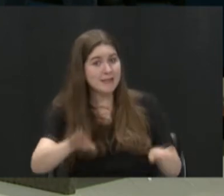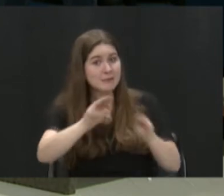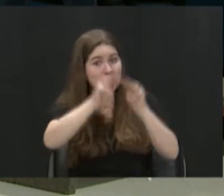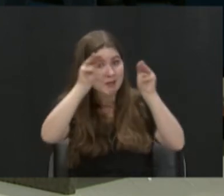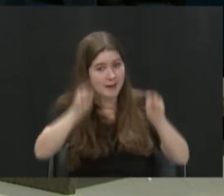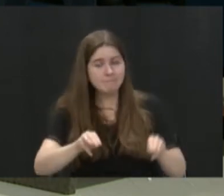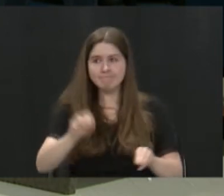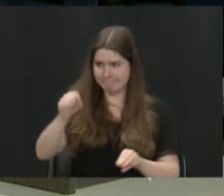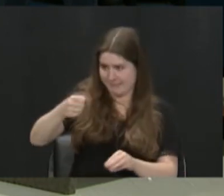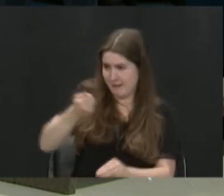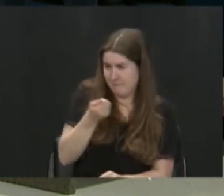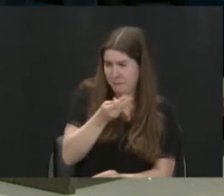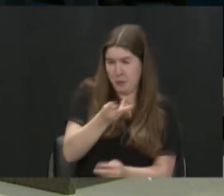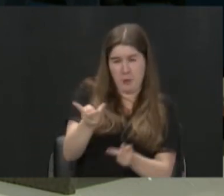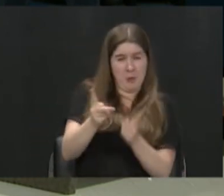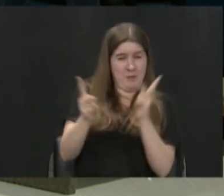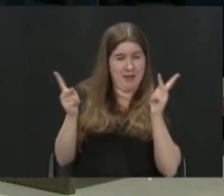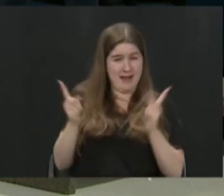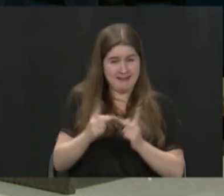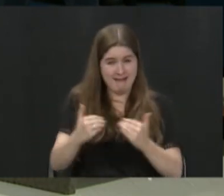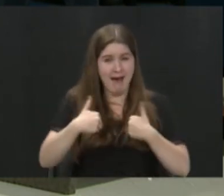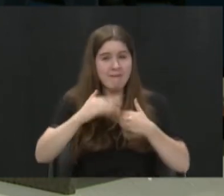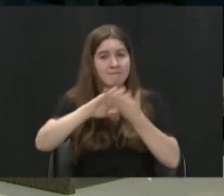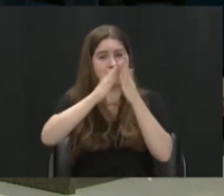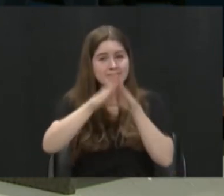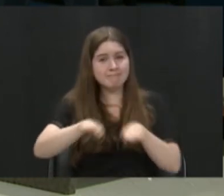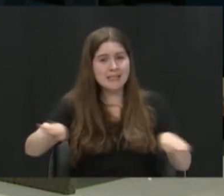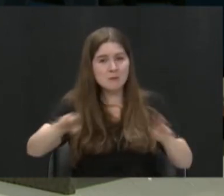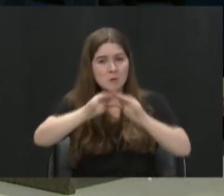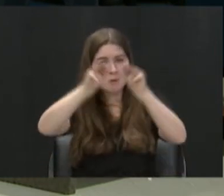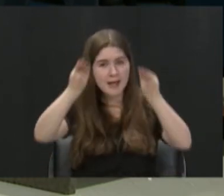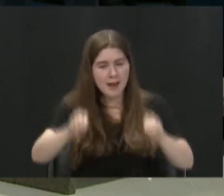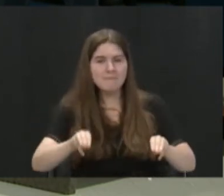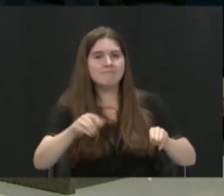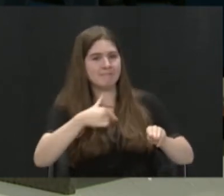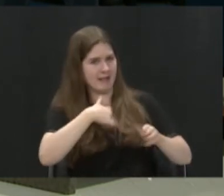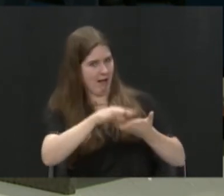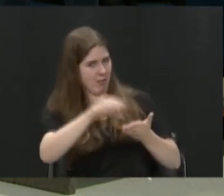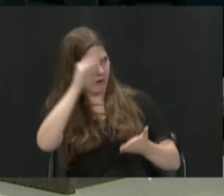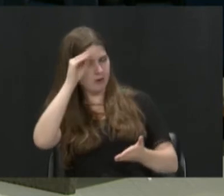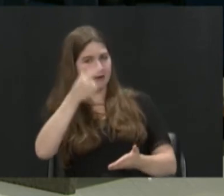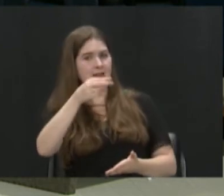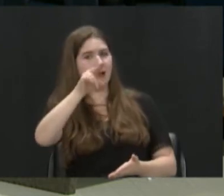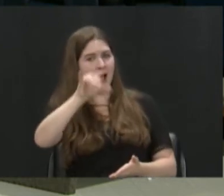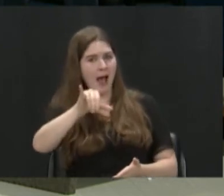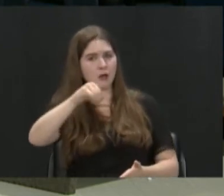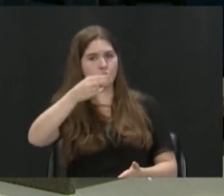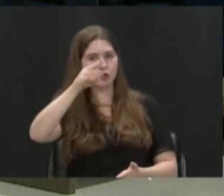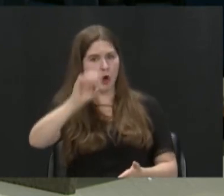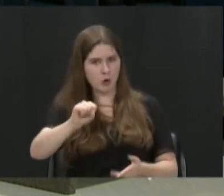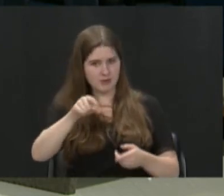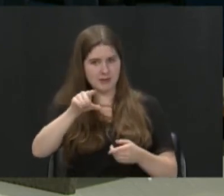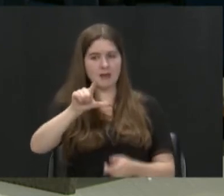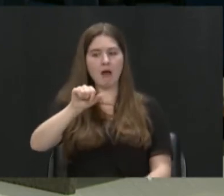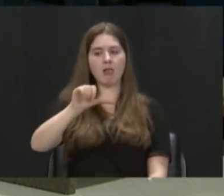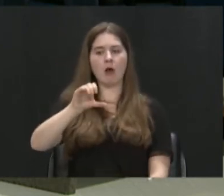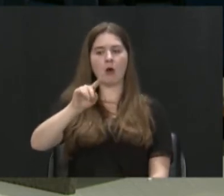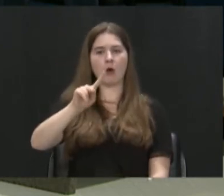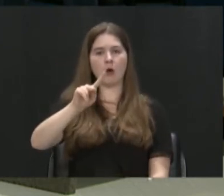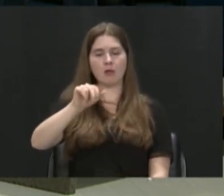places that has a peace museum in the nation. Yeah. Yeah, I learned that from Guy Jones, who's a Lakota elder in town. Right. You probably know. know.